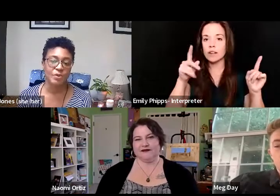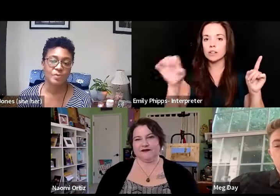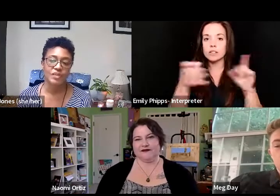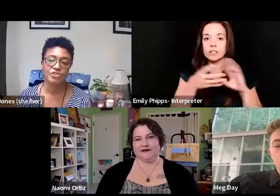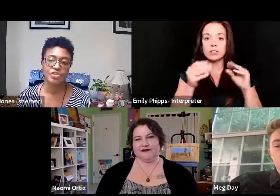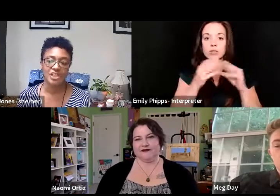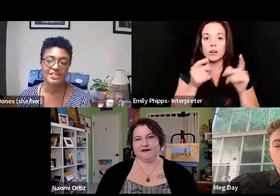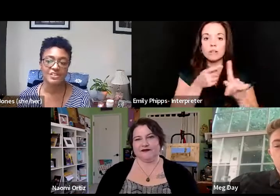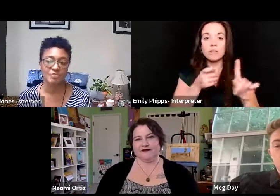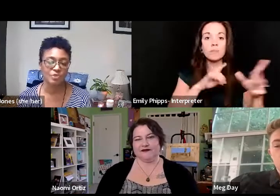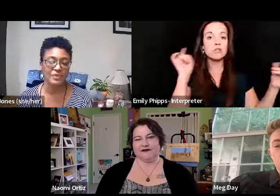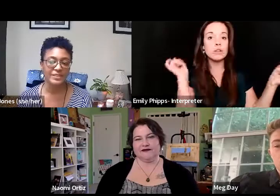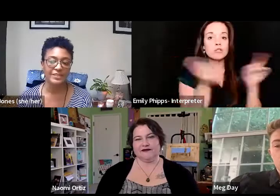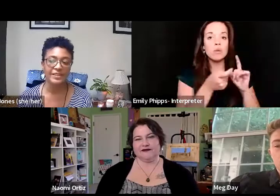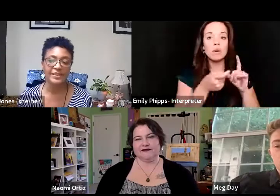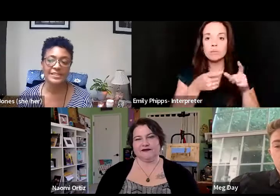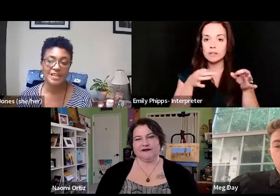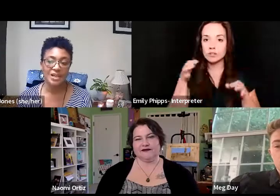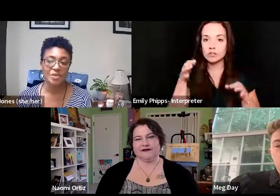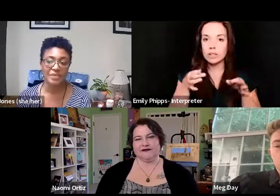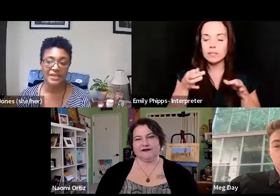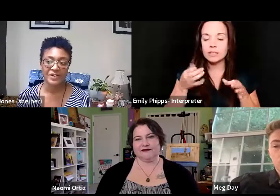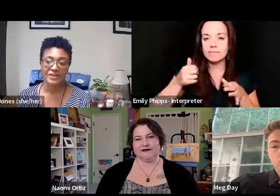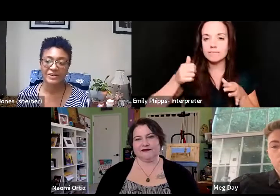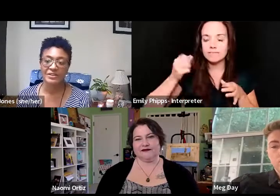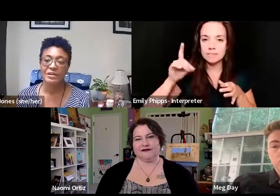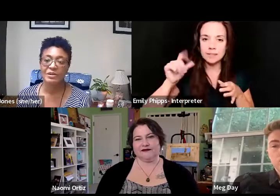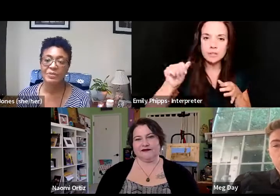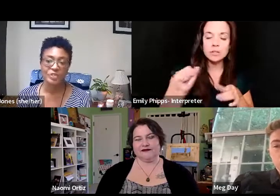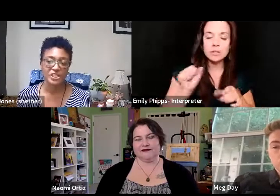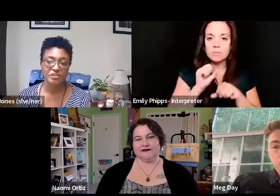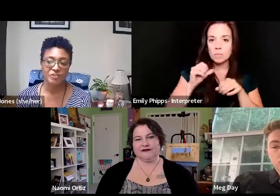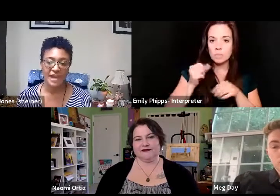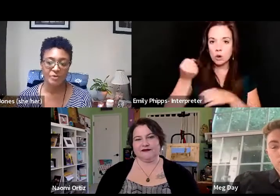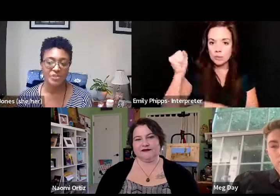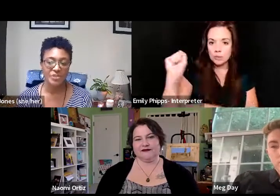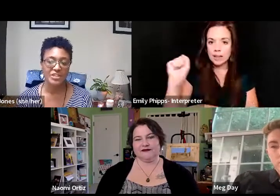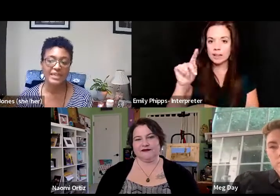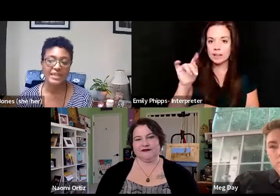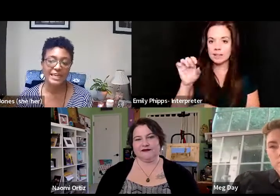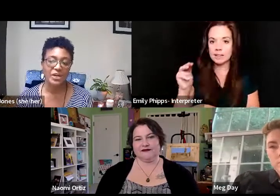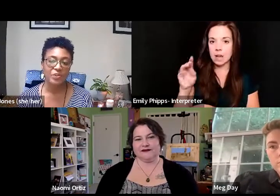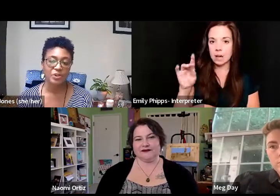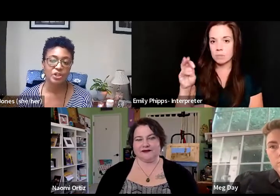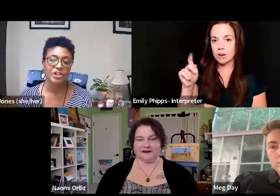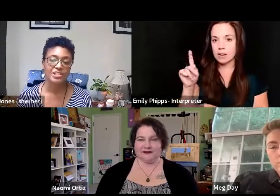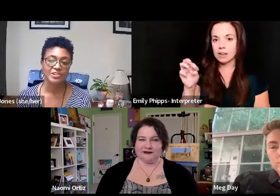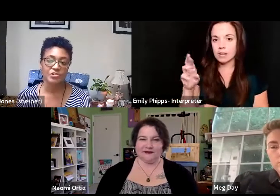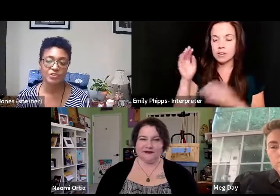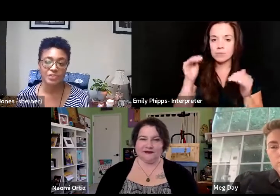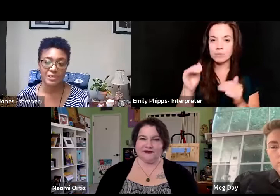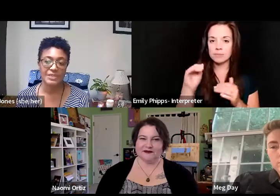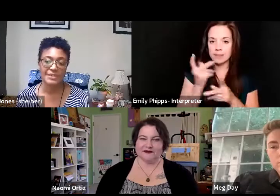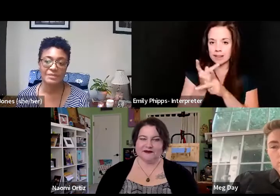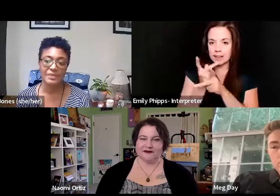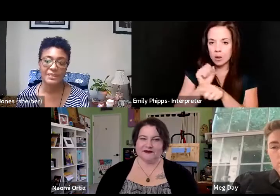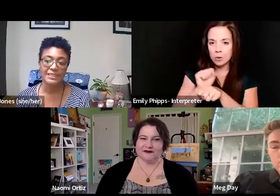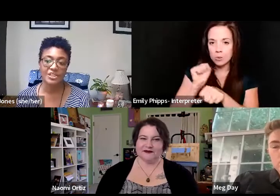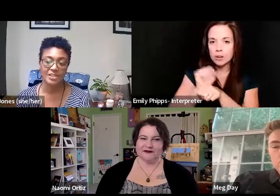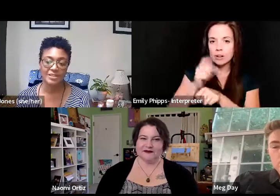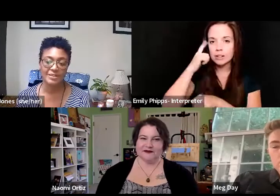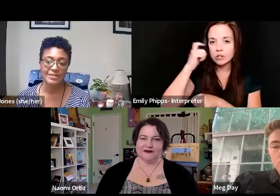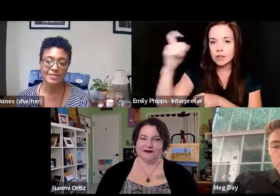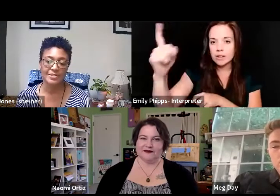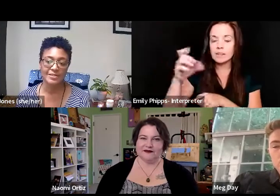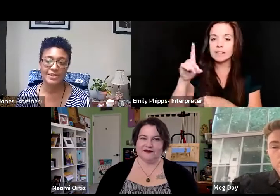transformative justice movement. Tongue Breaker, Bridge of Flowers, Care Work, Dreaming Disability